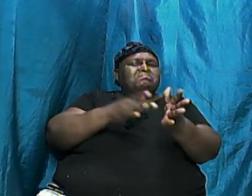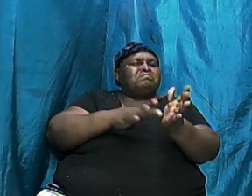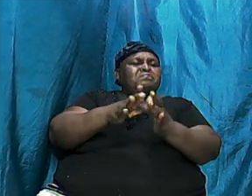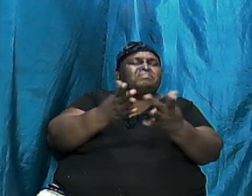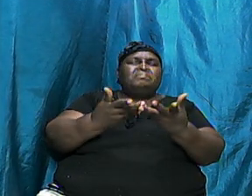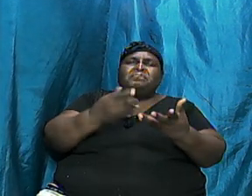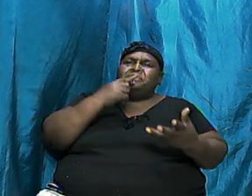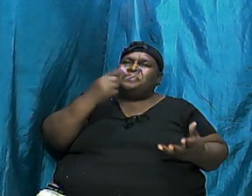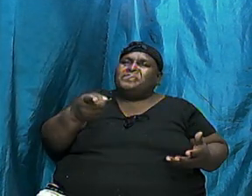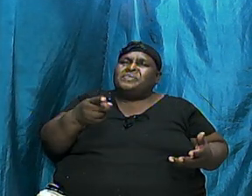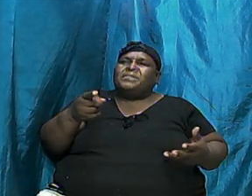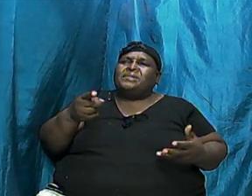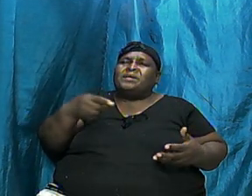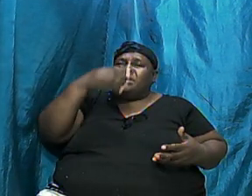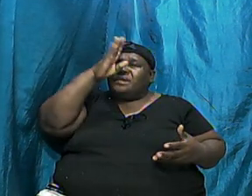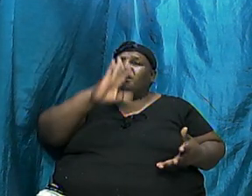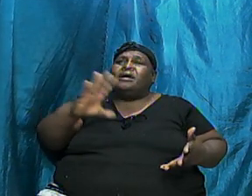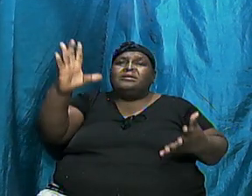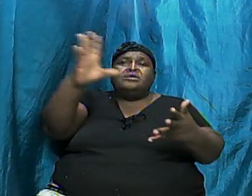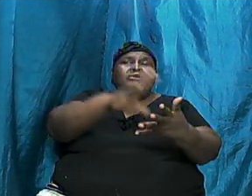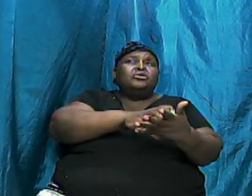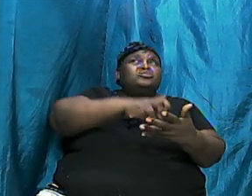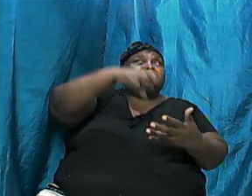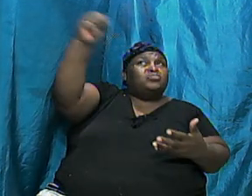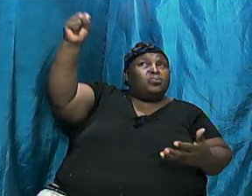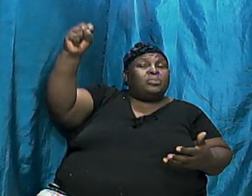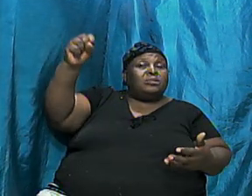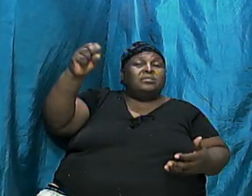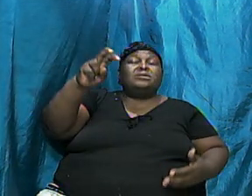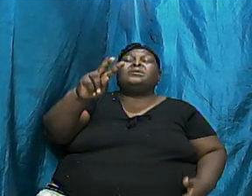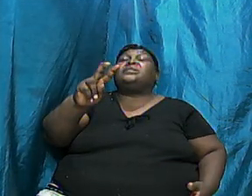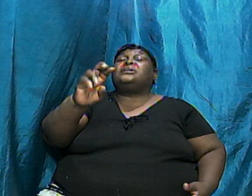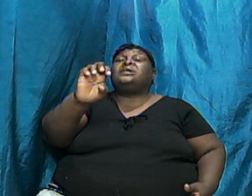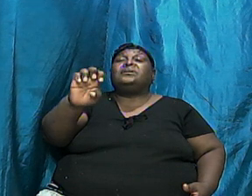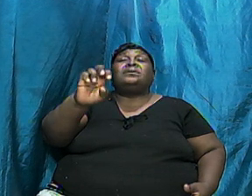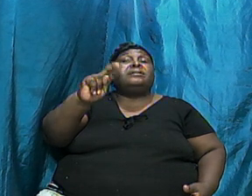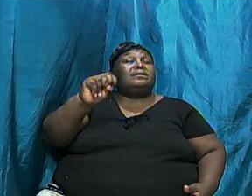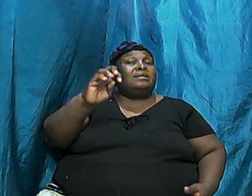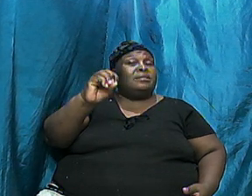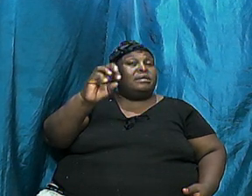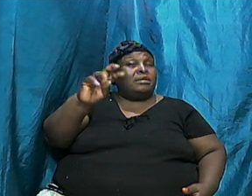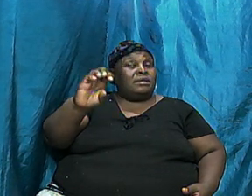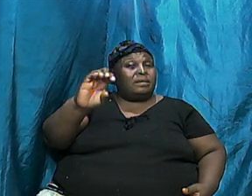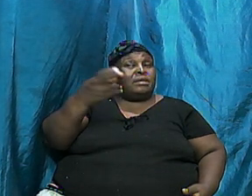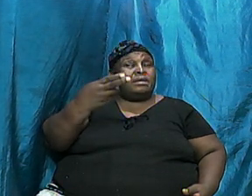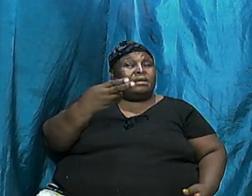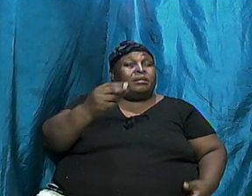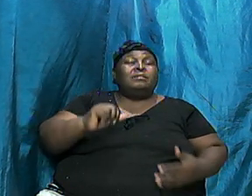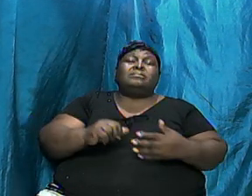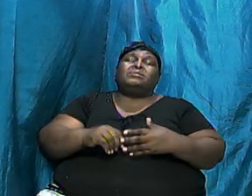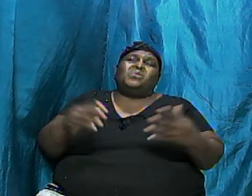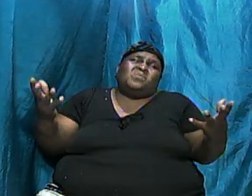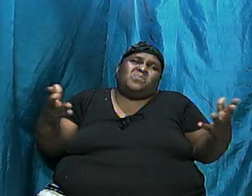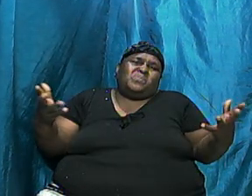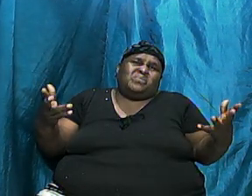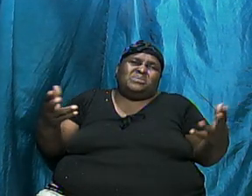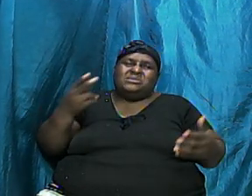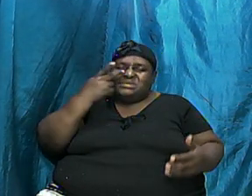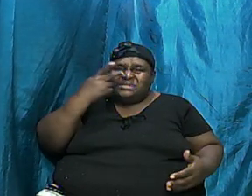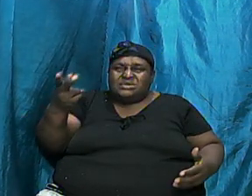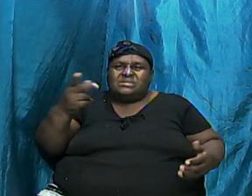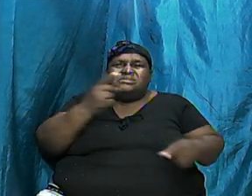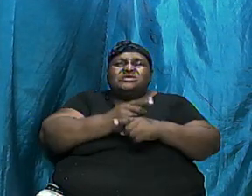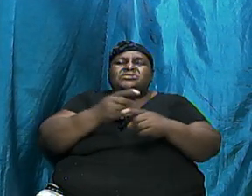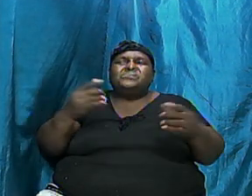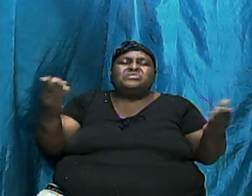God took him. He was taken up. And what is clear, what we are seeing right